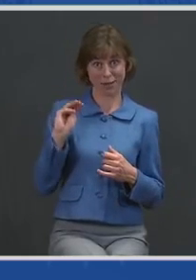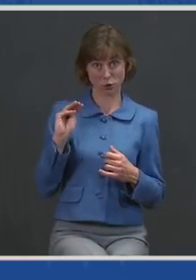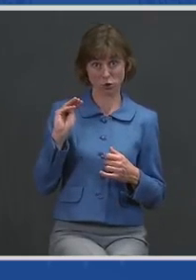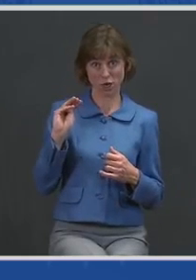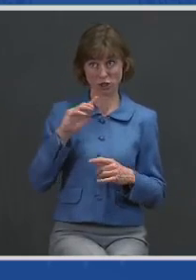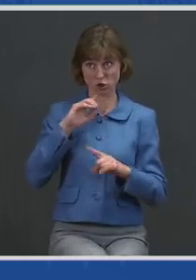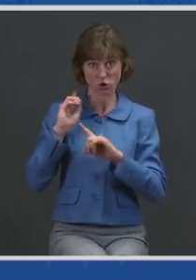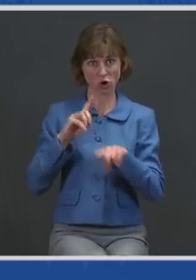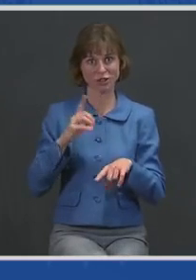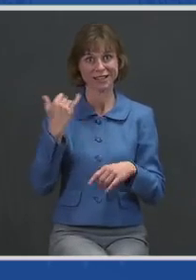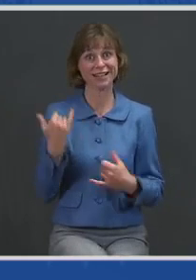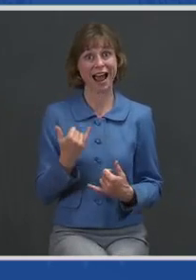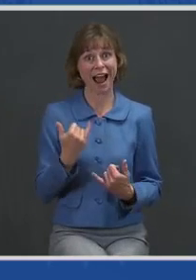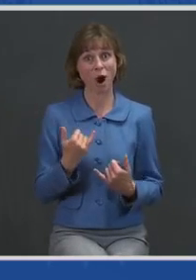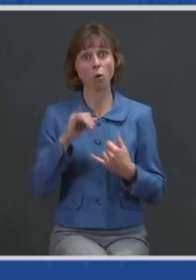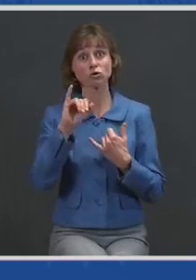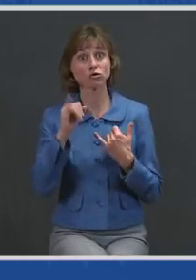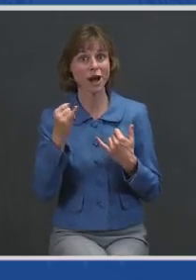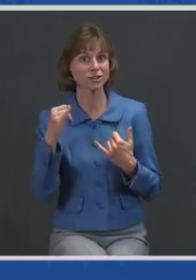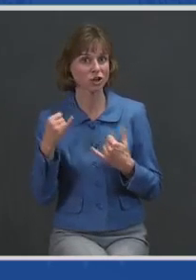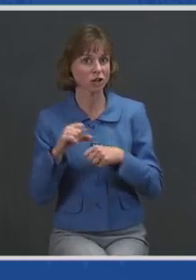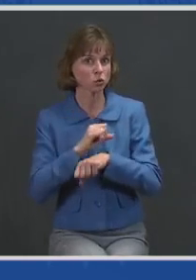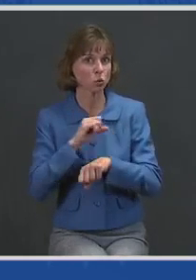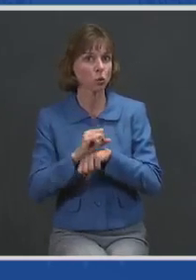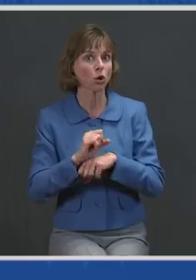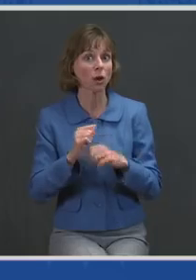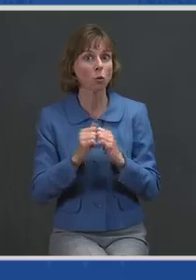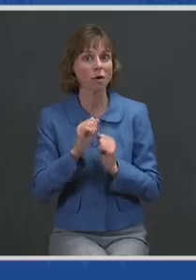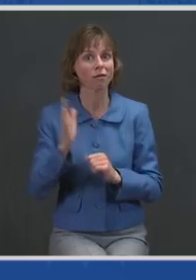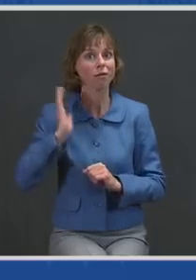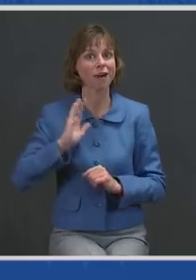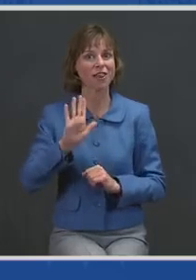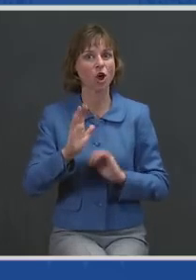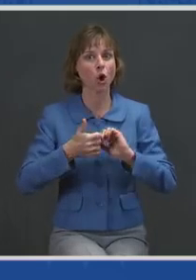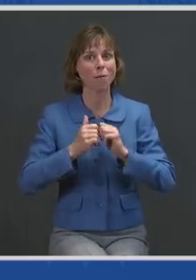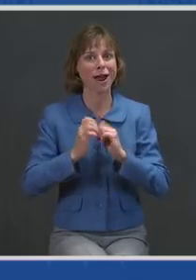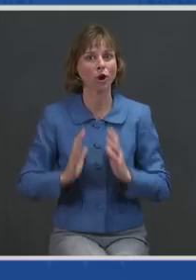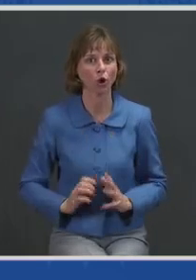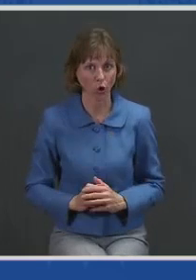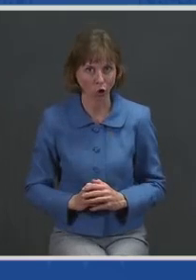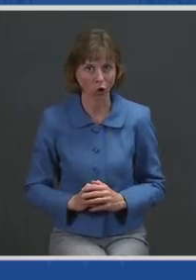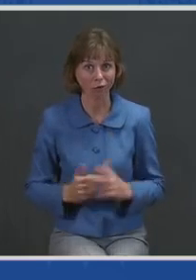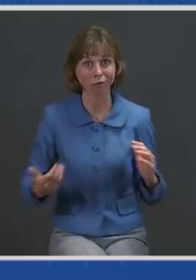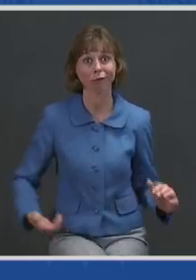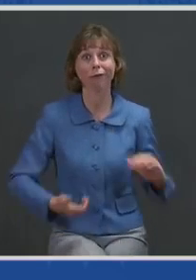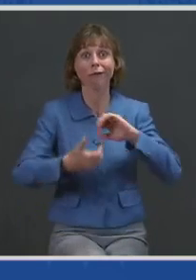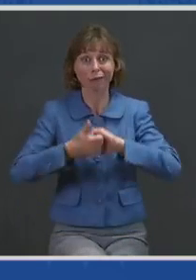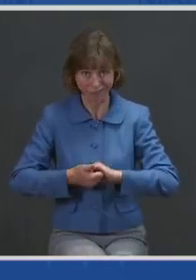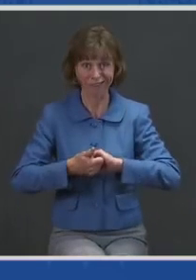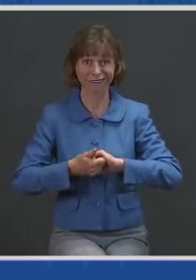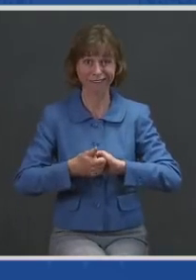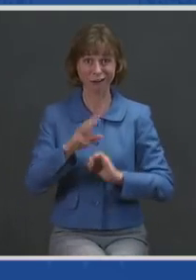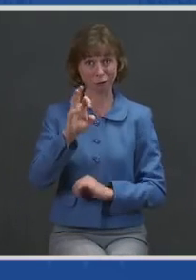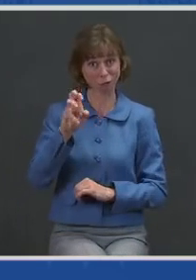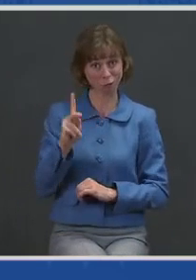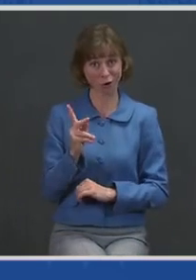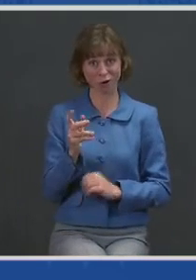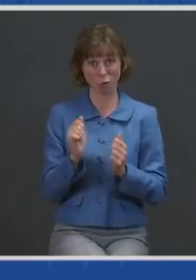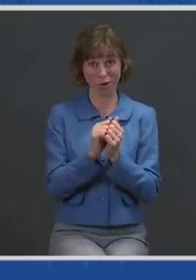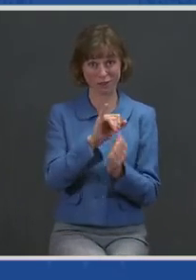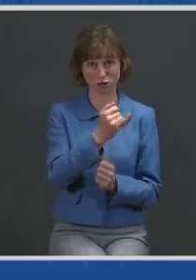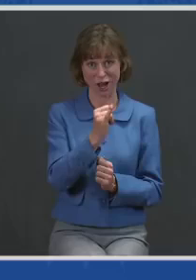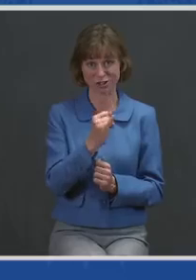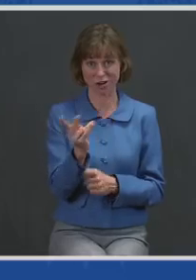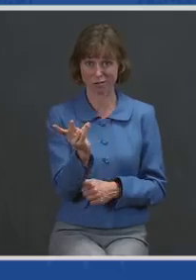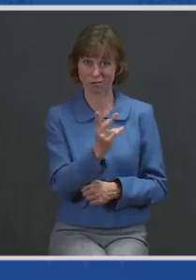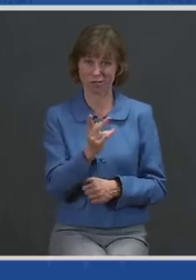Johnson & Johnson is working together with a competitor, Merck, to speed up and increase the capacity to